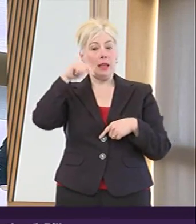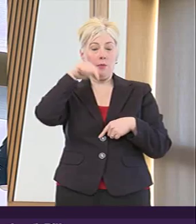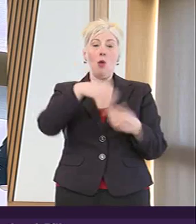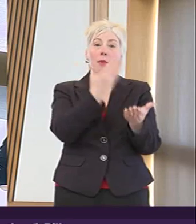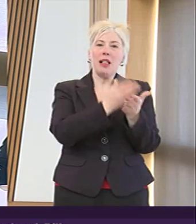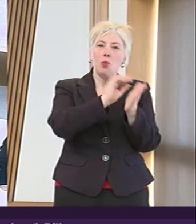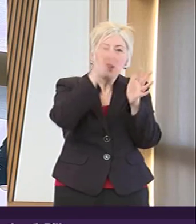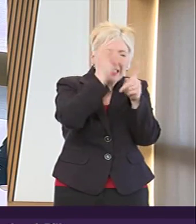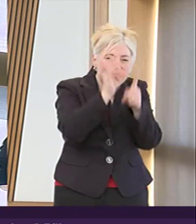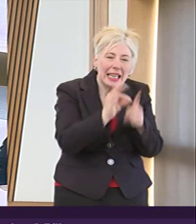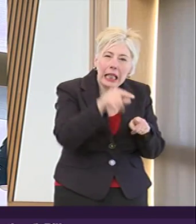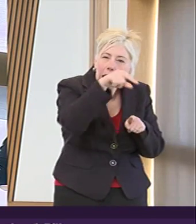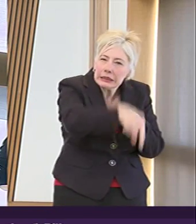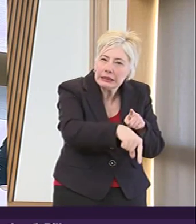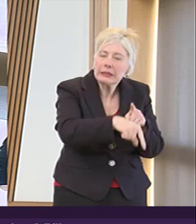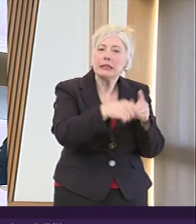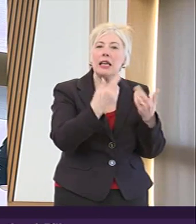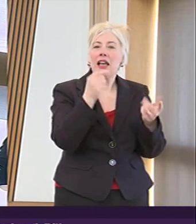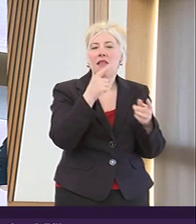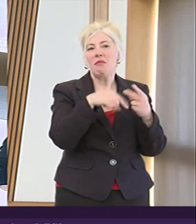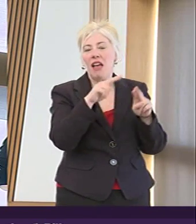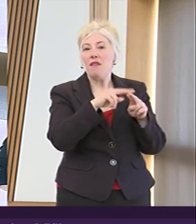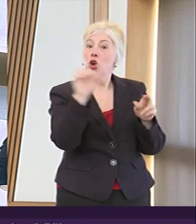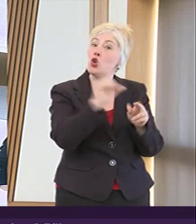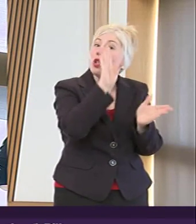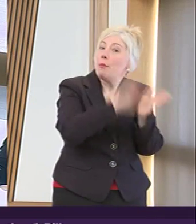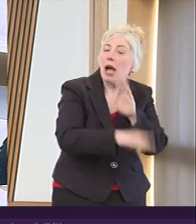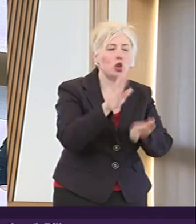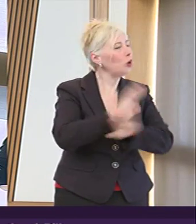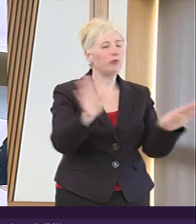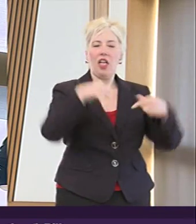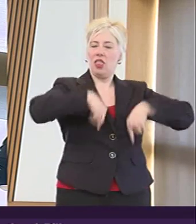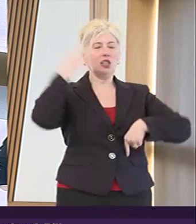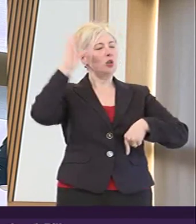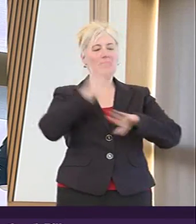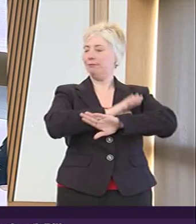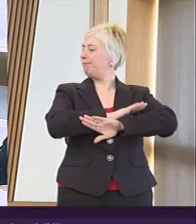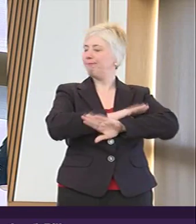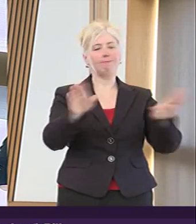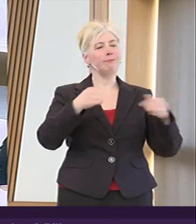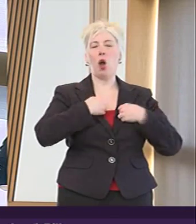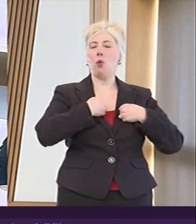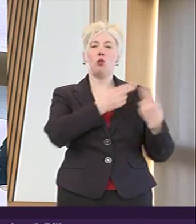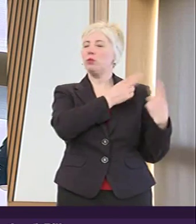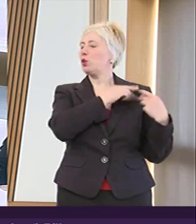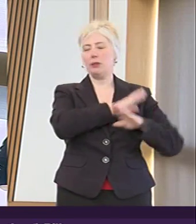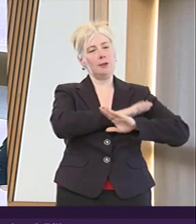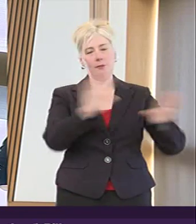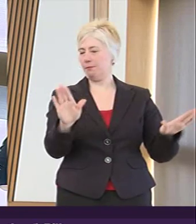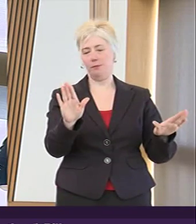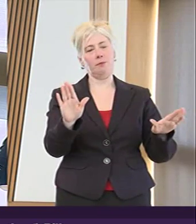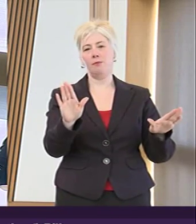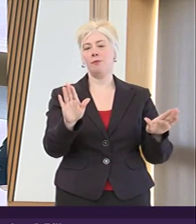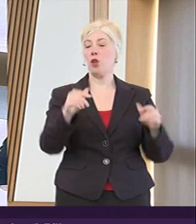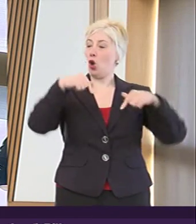or the policy merits of those power that it delegated the committee is asked